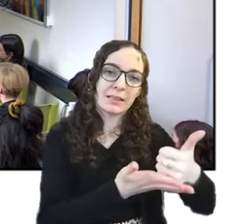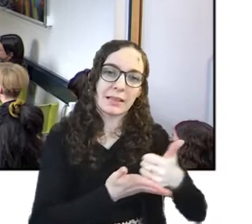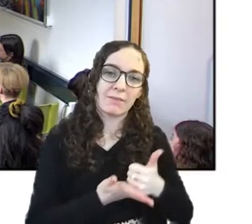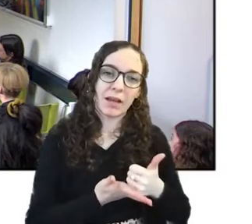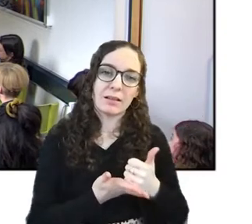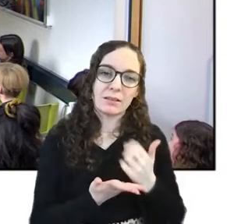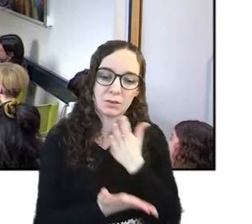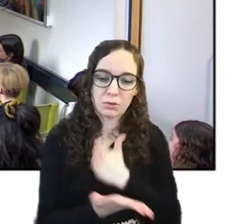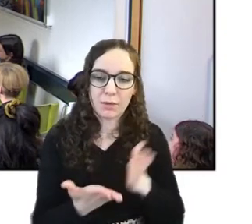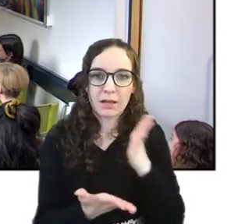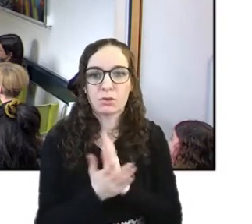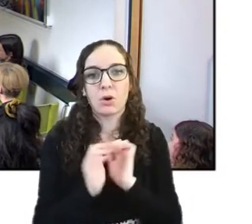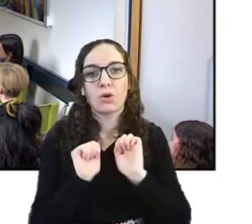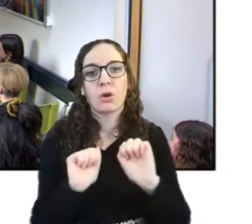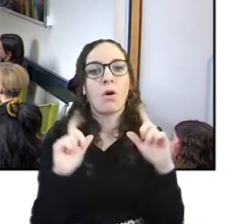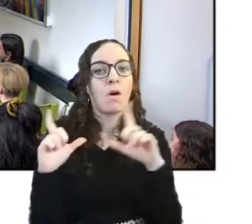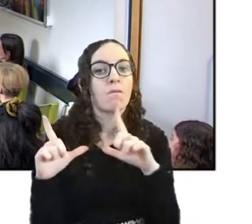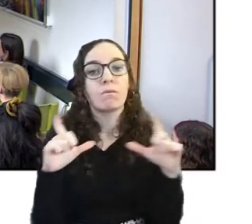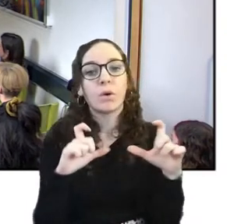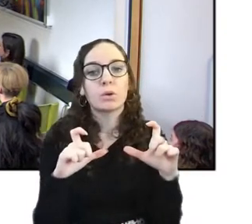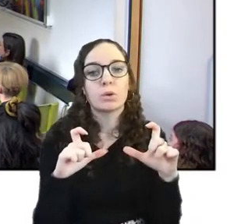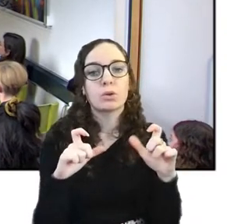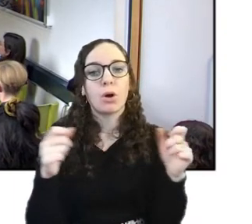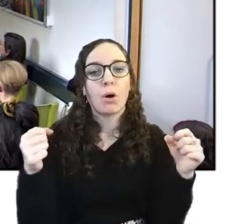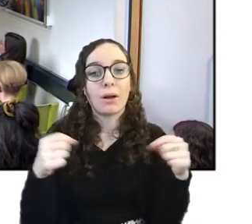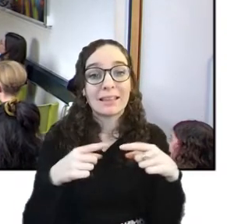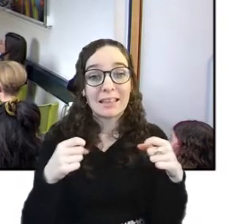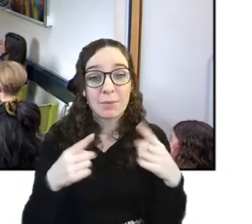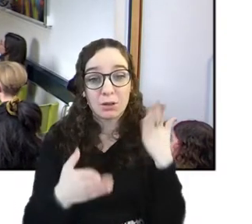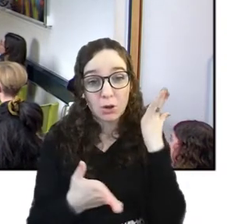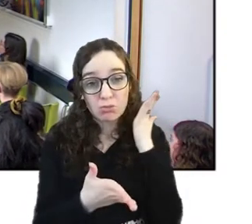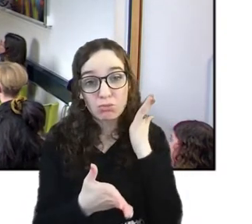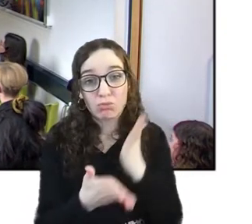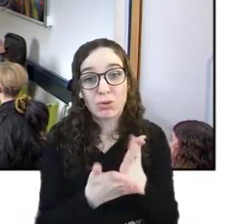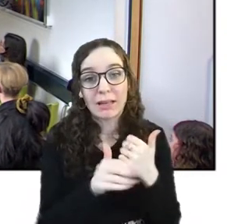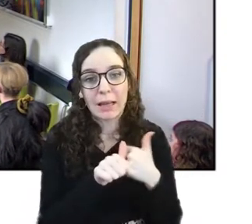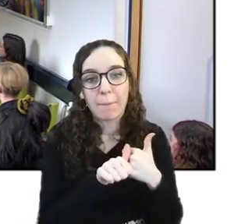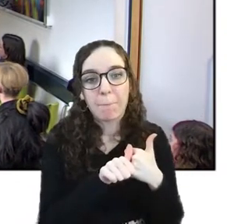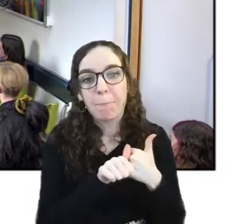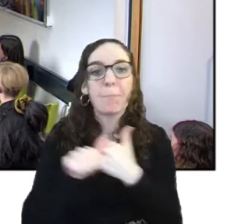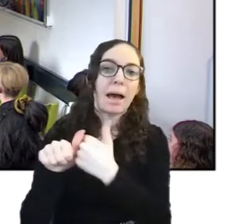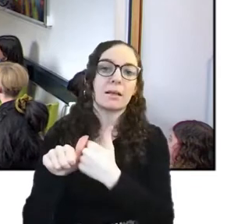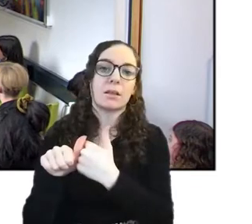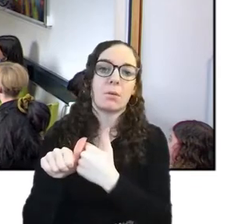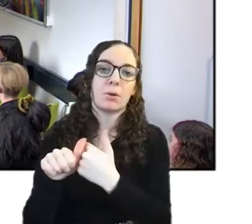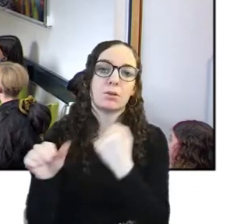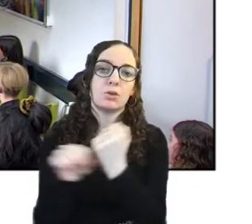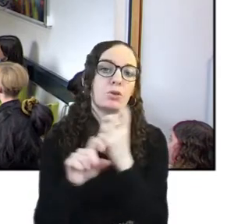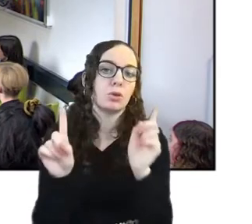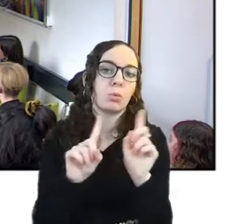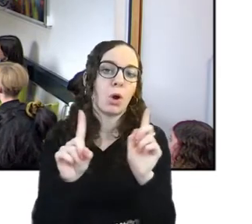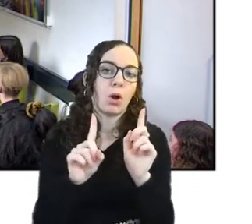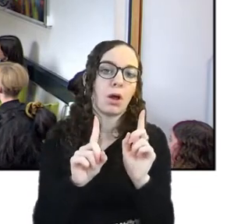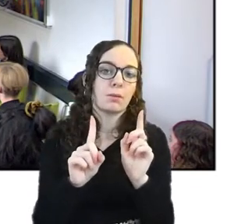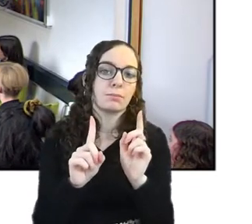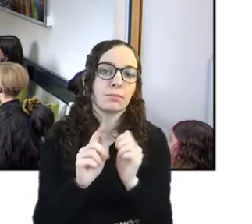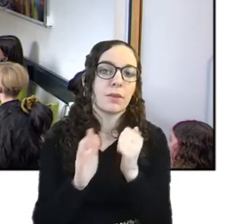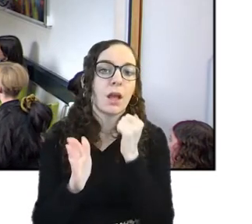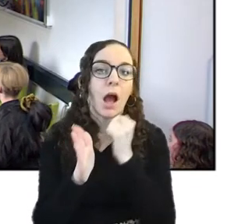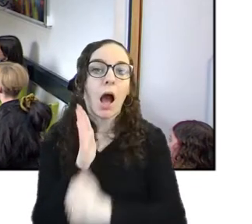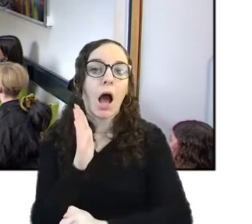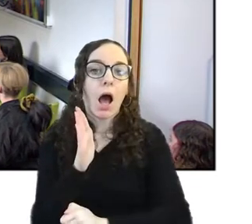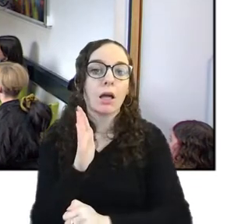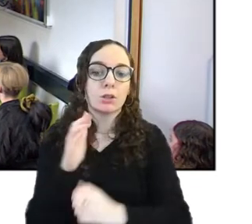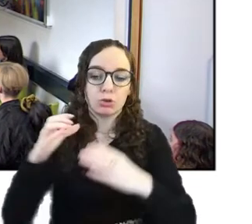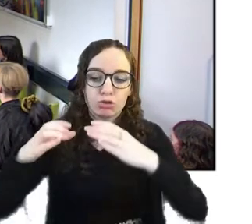your like photos or emails are really like backed up is to back it up on two different hard drives and have it there